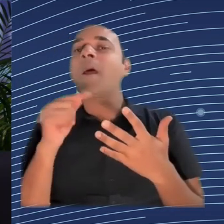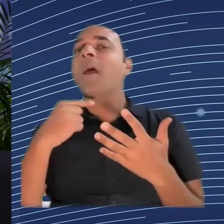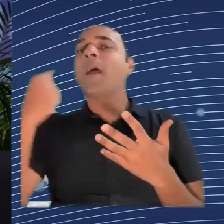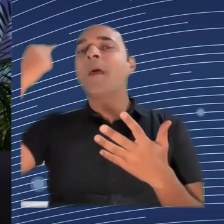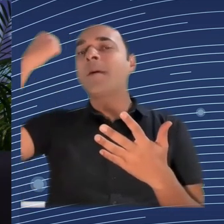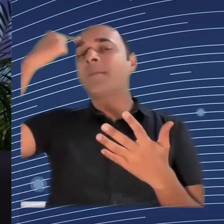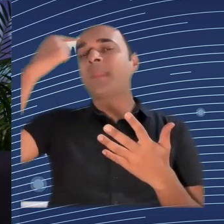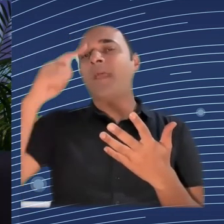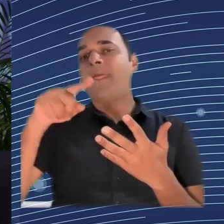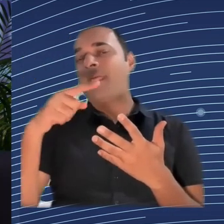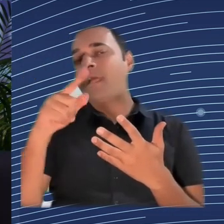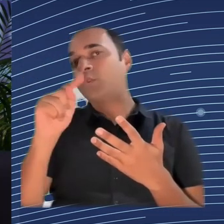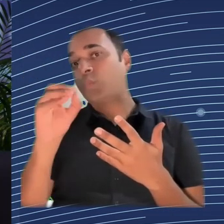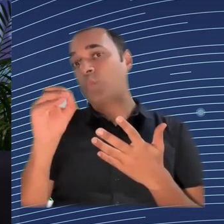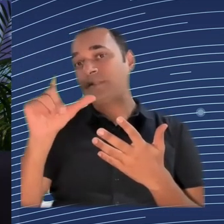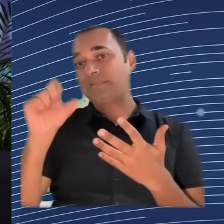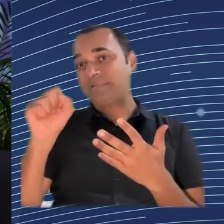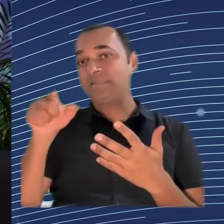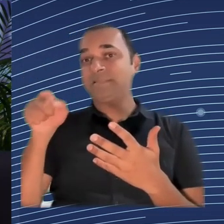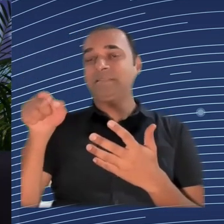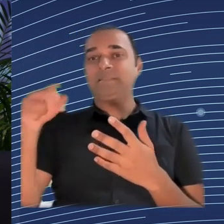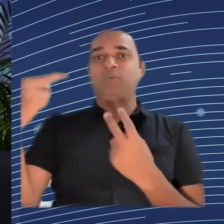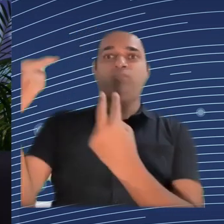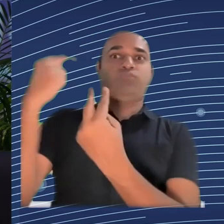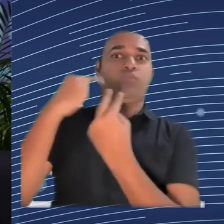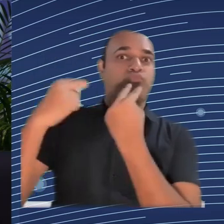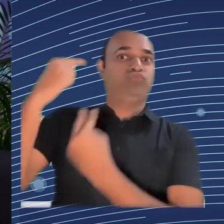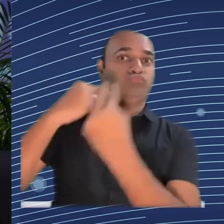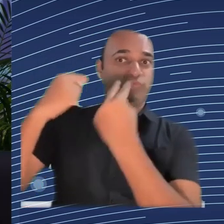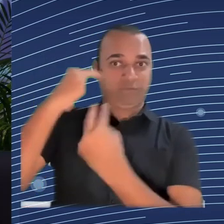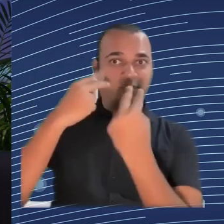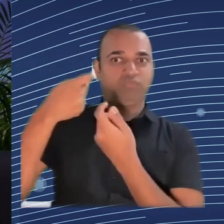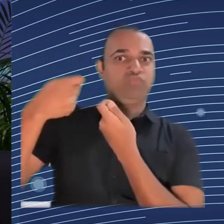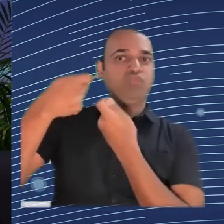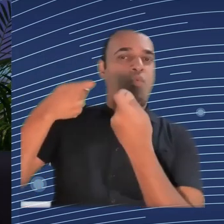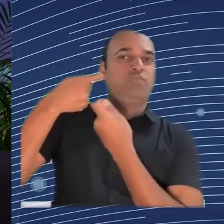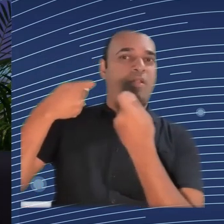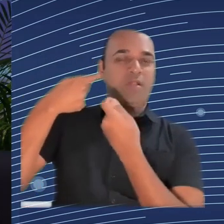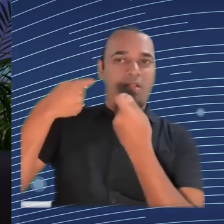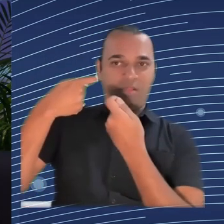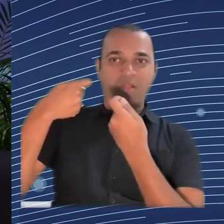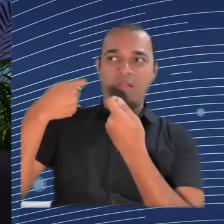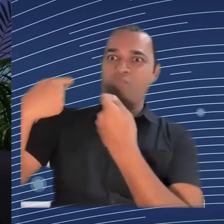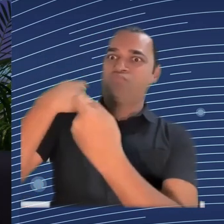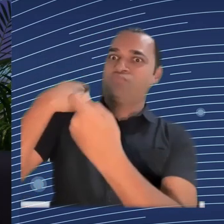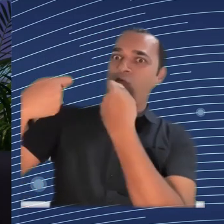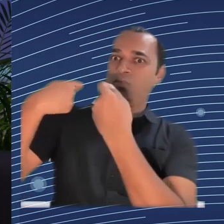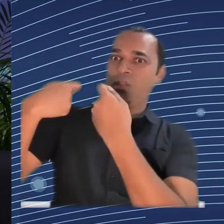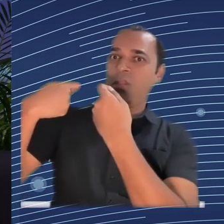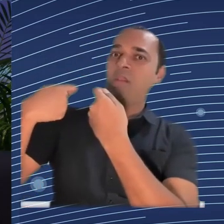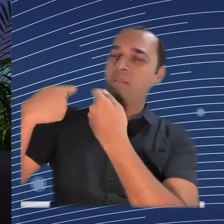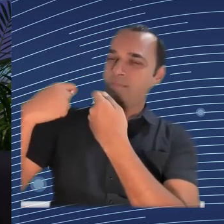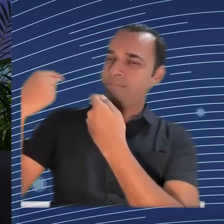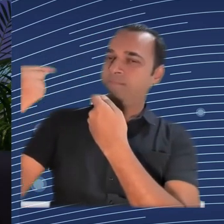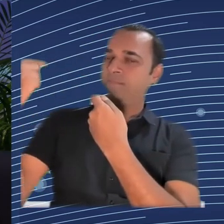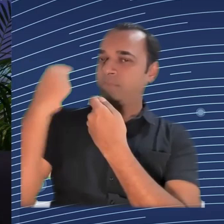so nice space of a remit of AI, where the whole business model is based on AI.